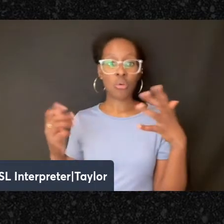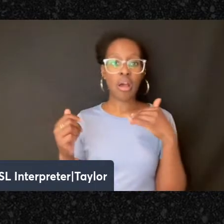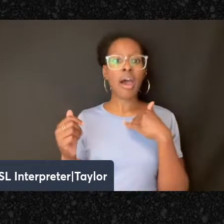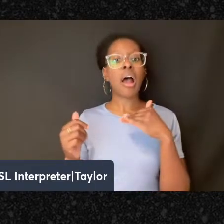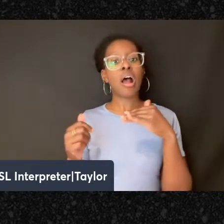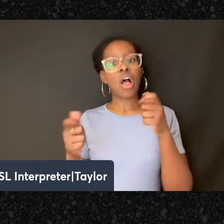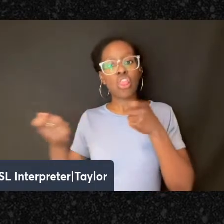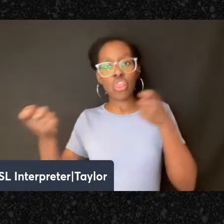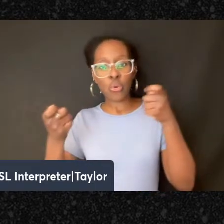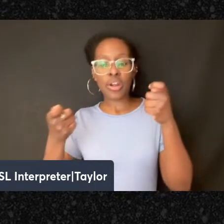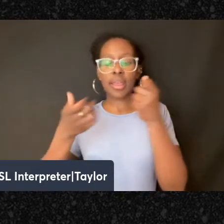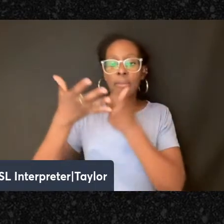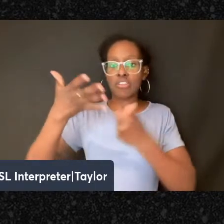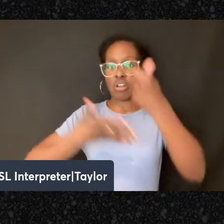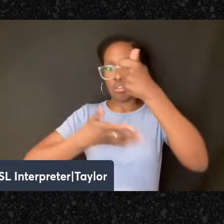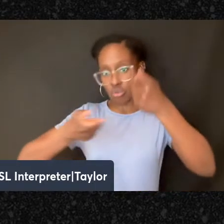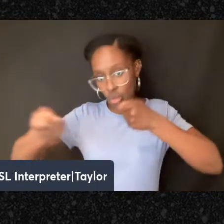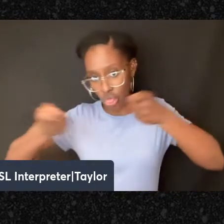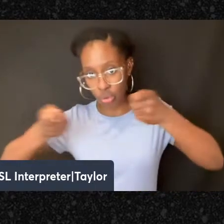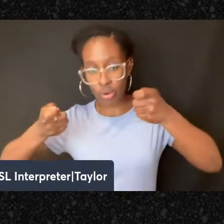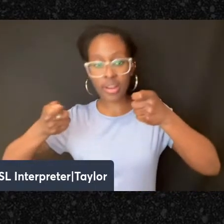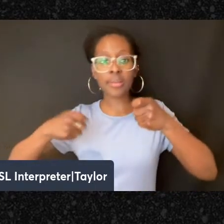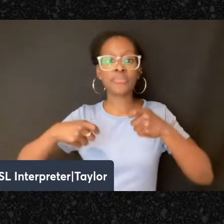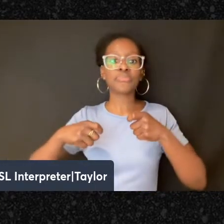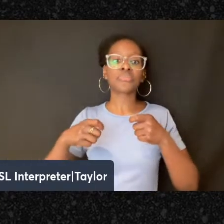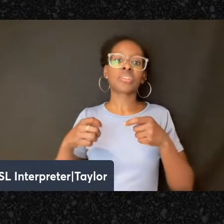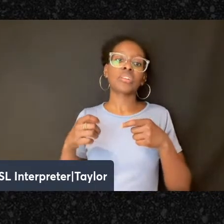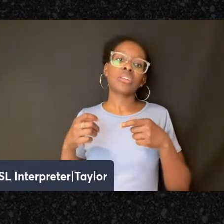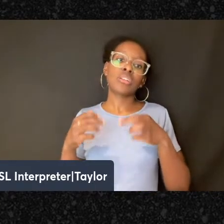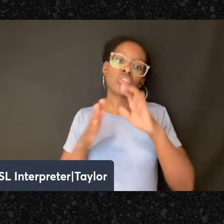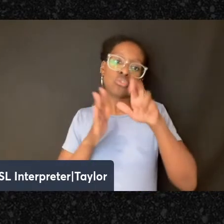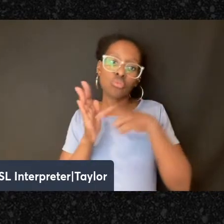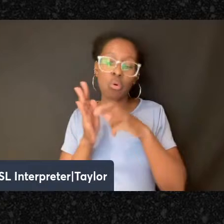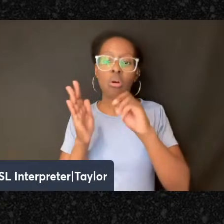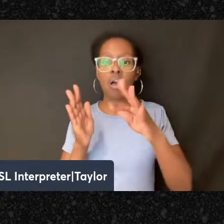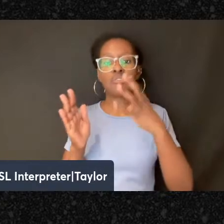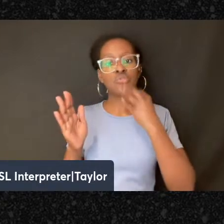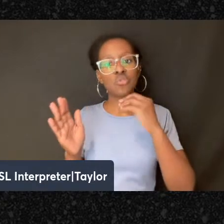patriarchal authority, the role of halakha or Jewish law.